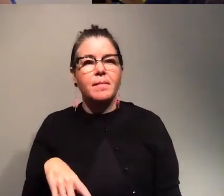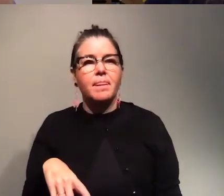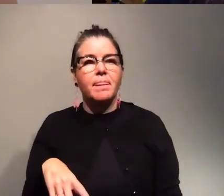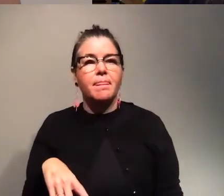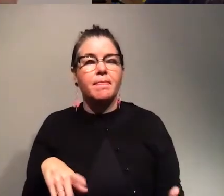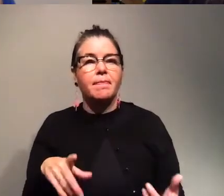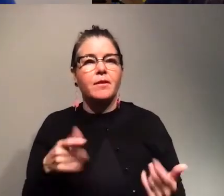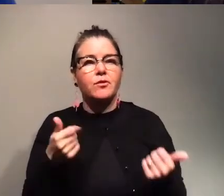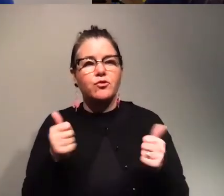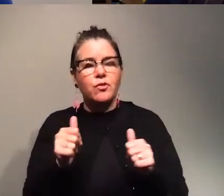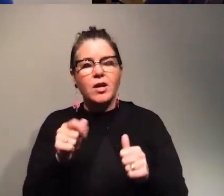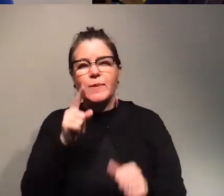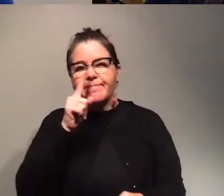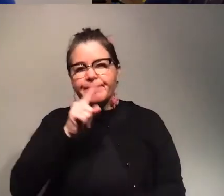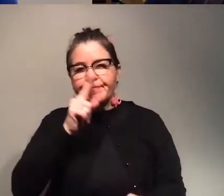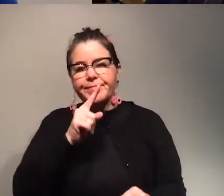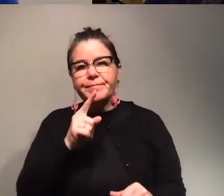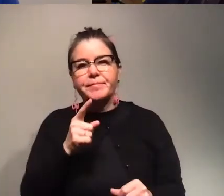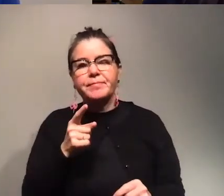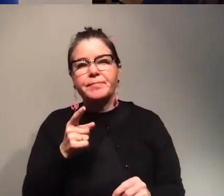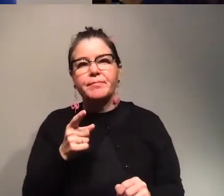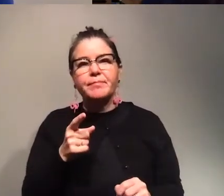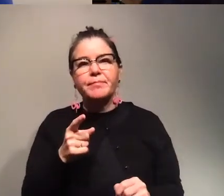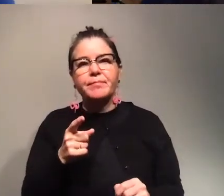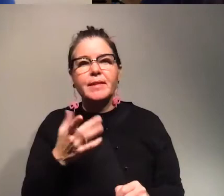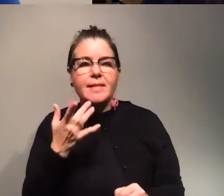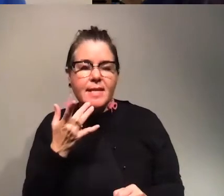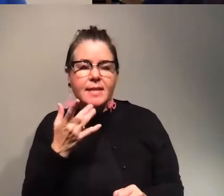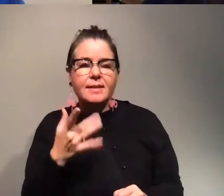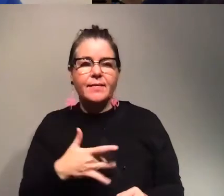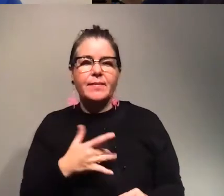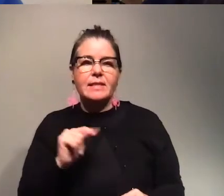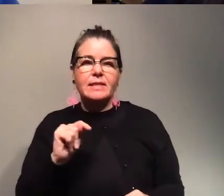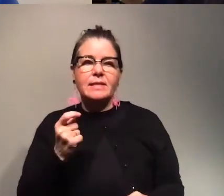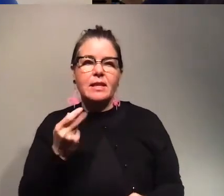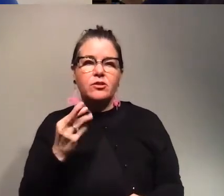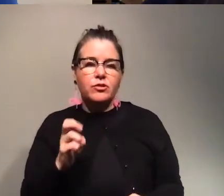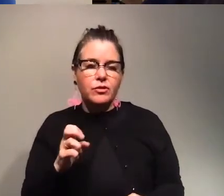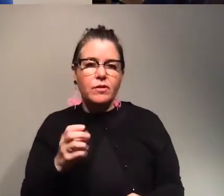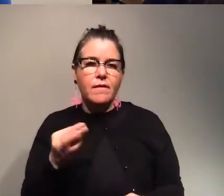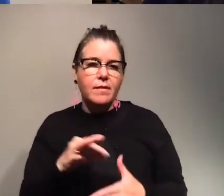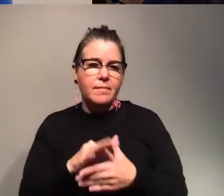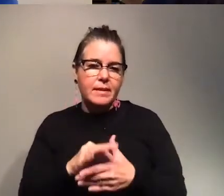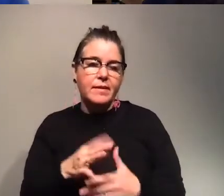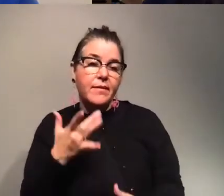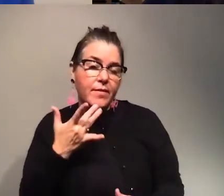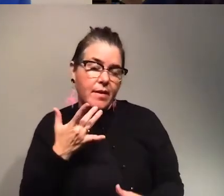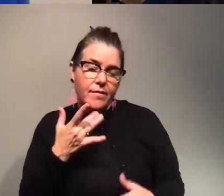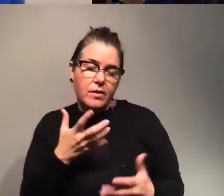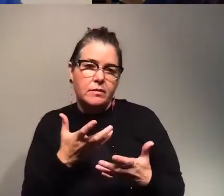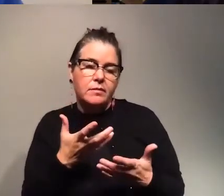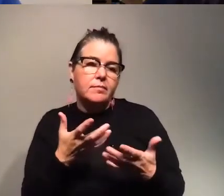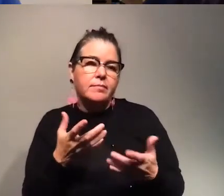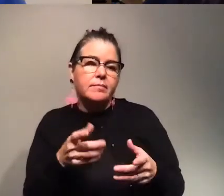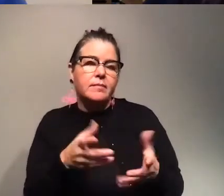trying to simulate the taste the texture and the yeah the flavor as much as possible